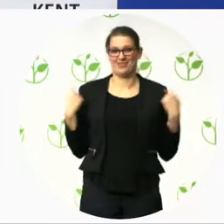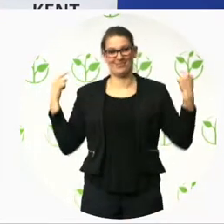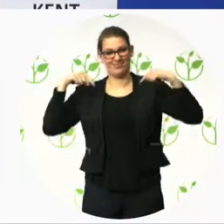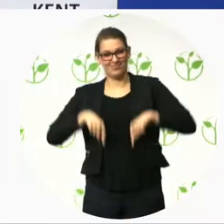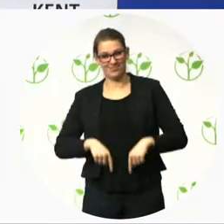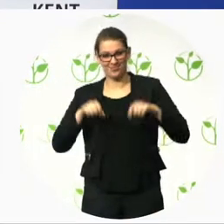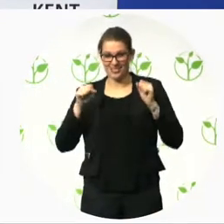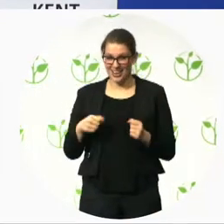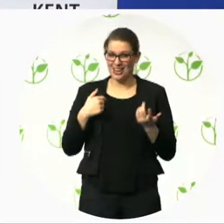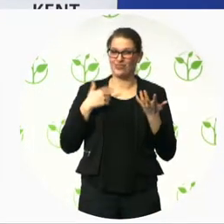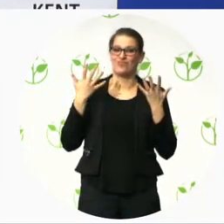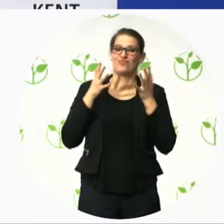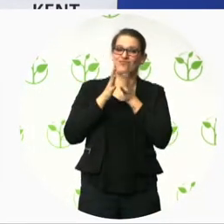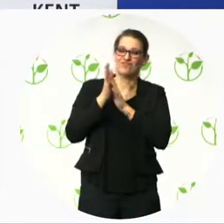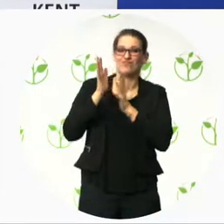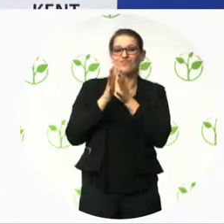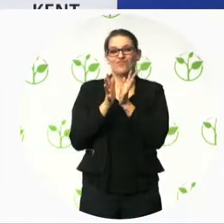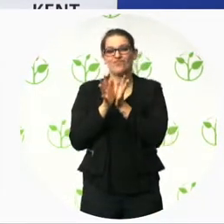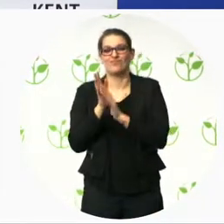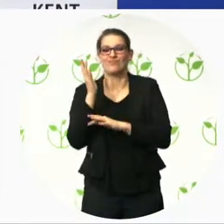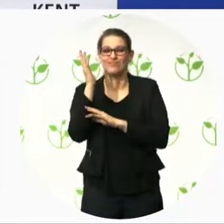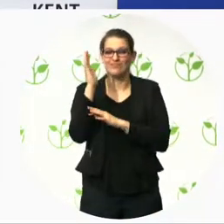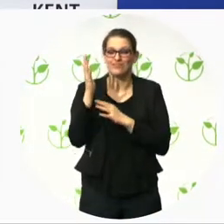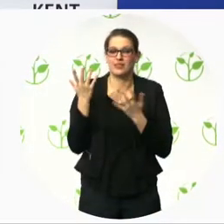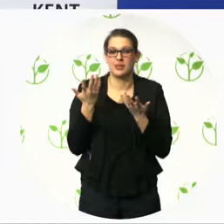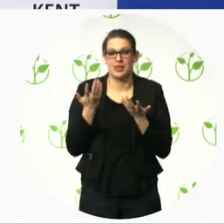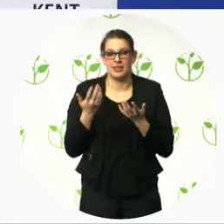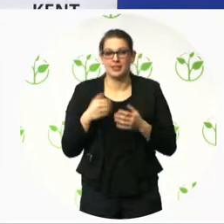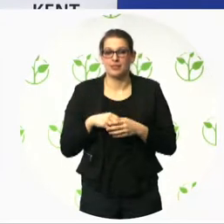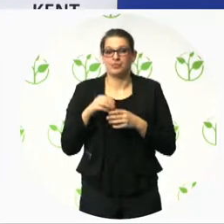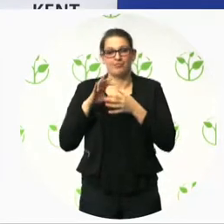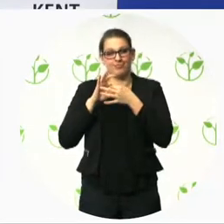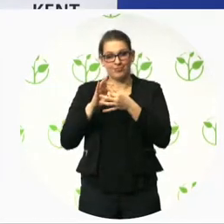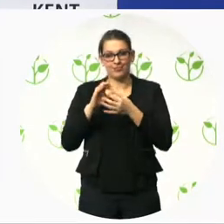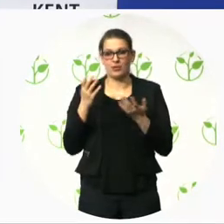Directive of the European Union as one of the innovative policies.